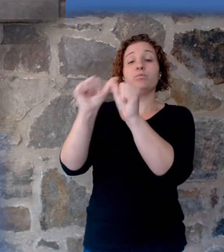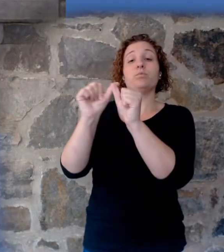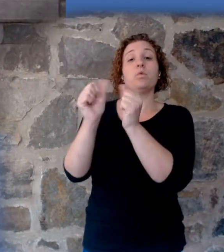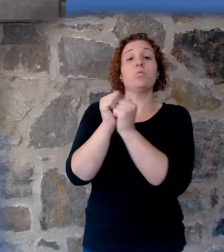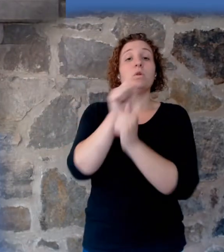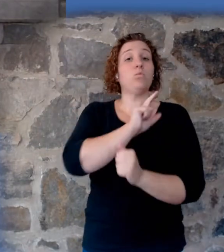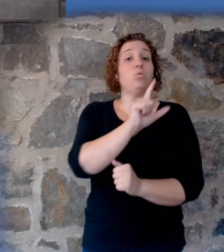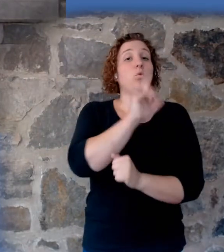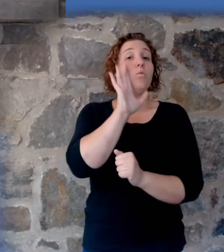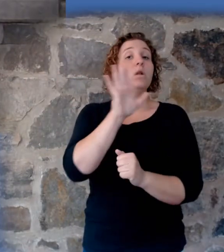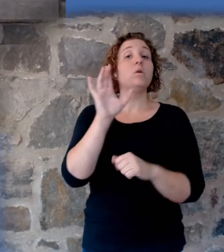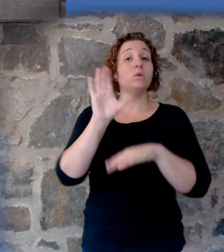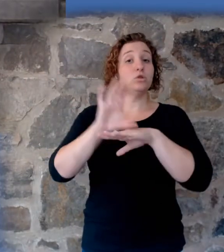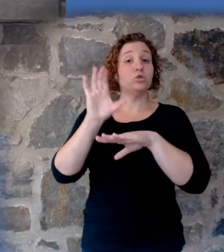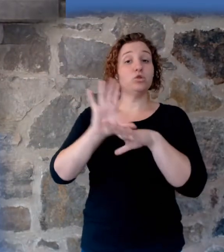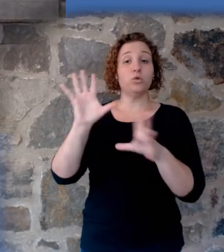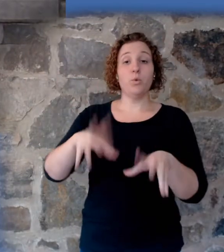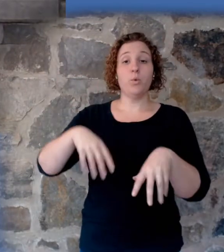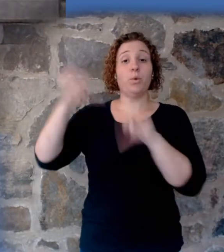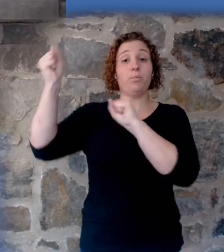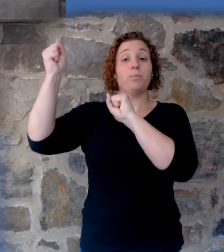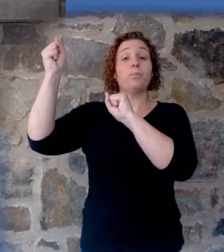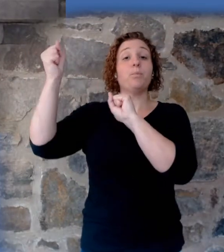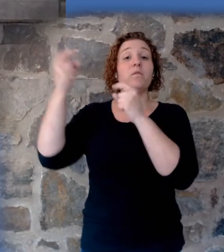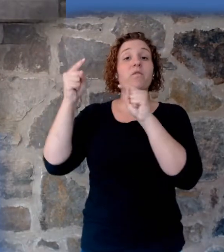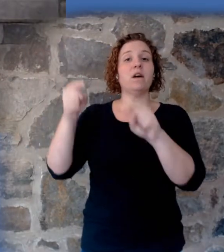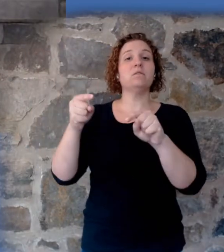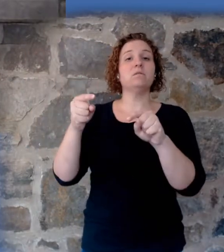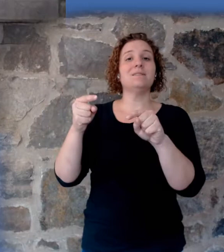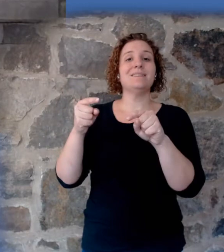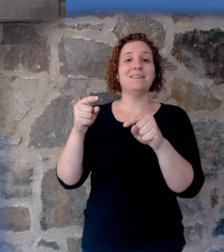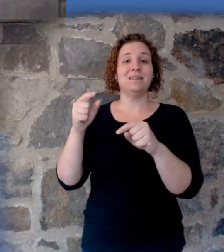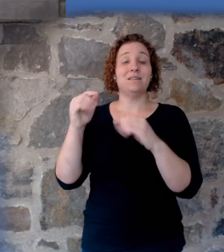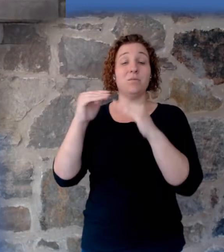church, at that instant, there are less than 10 righteous.